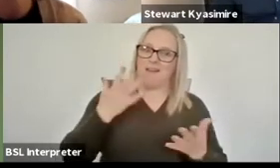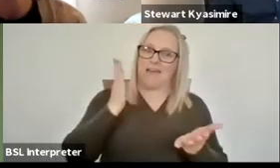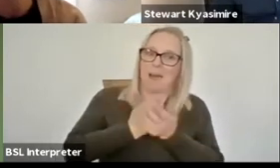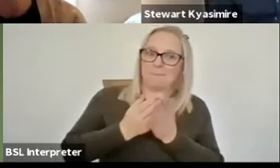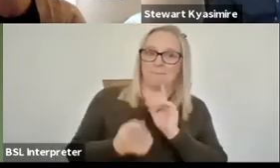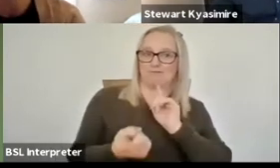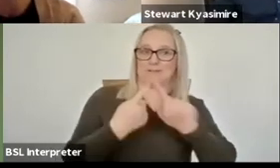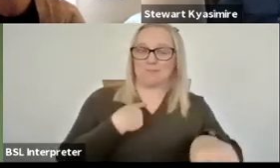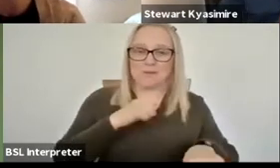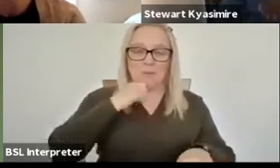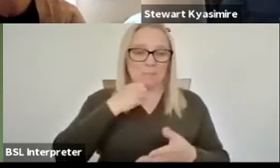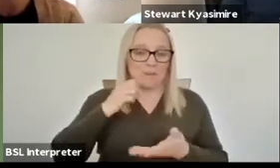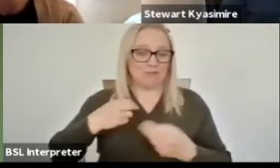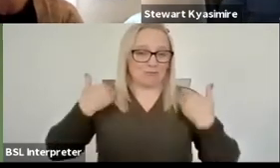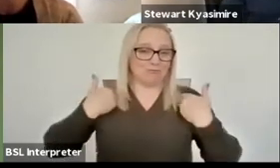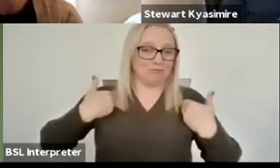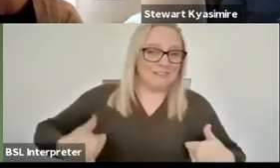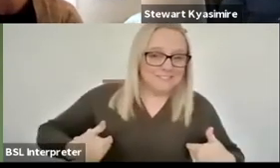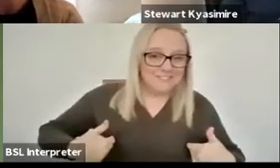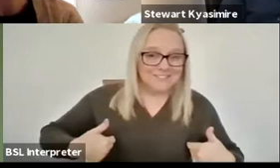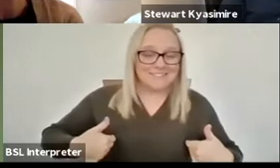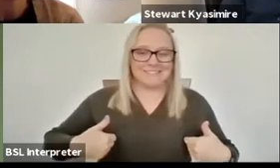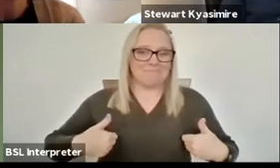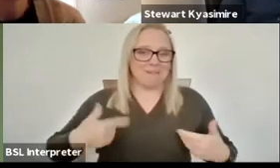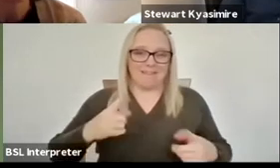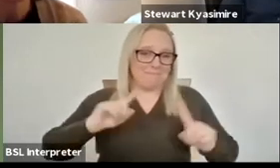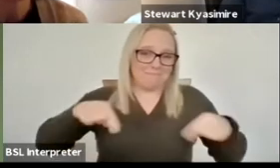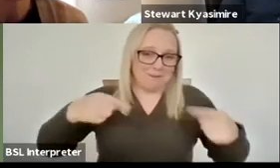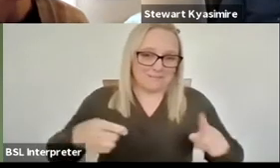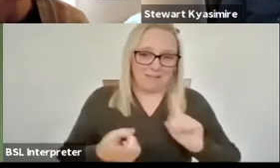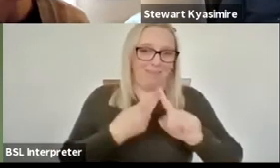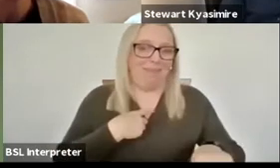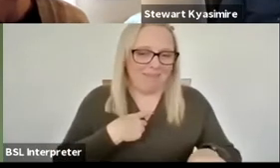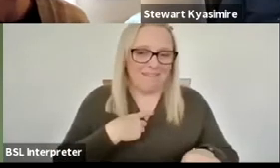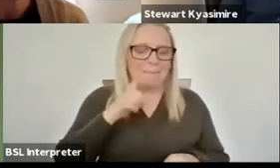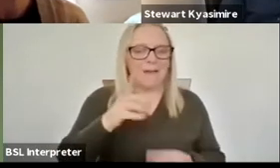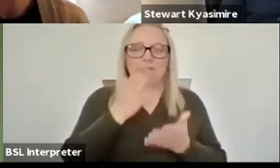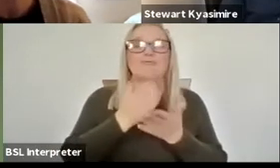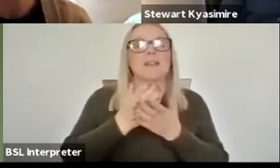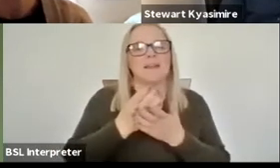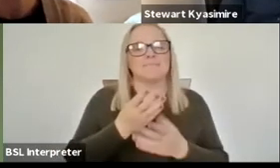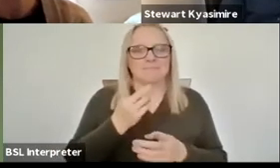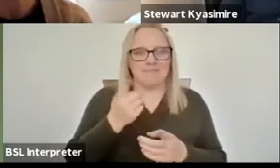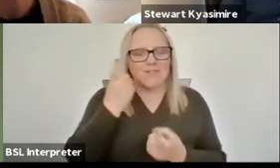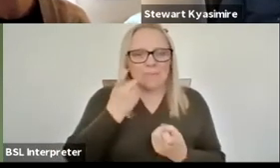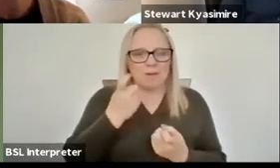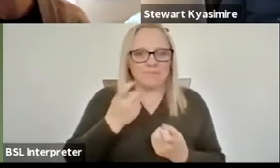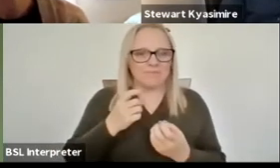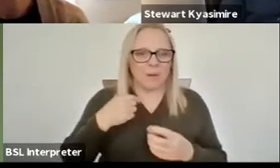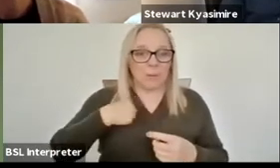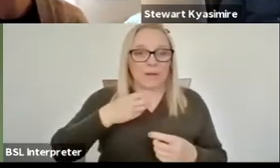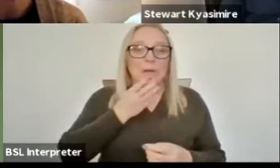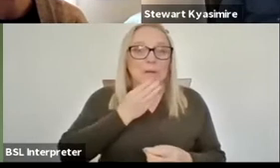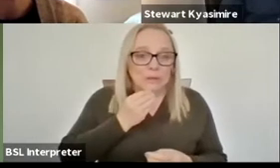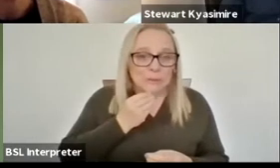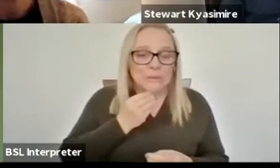or at least have some more questions to add to the pile everything that we're using has been designed it's just not been designed for the purposes we want